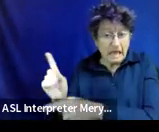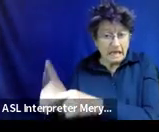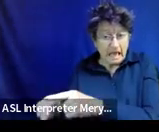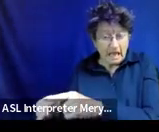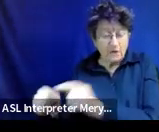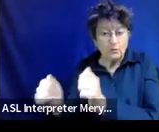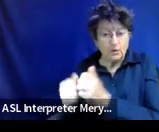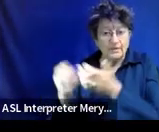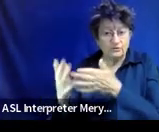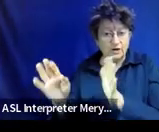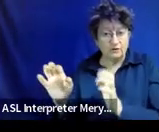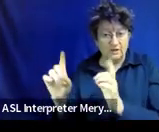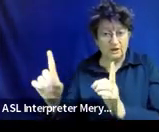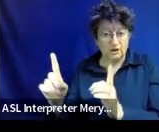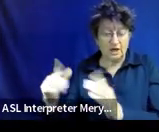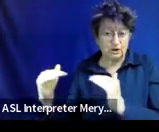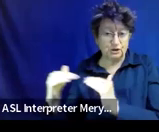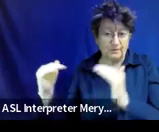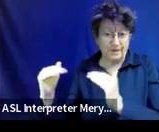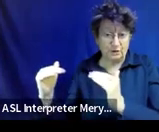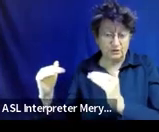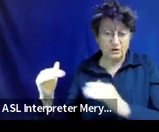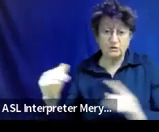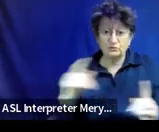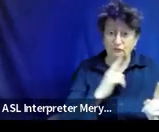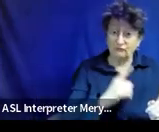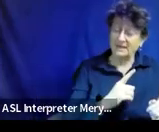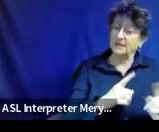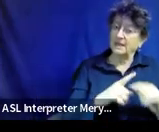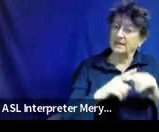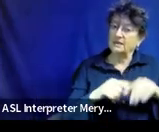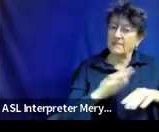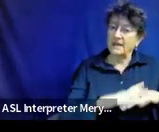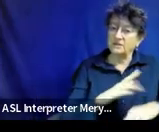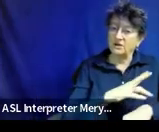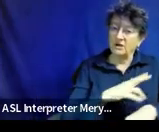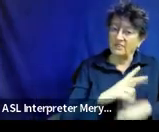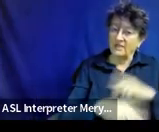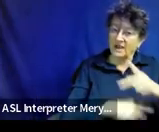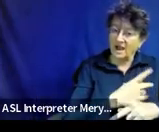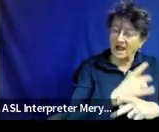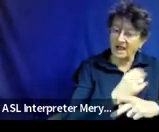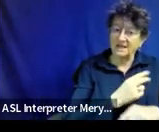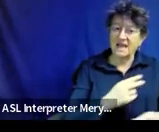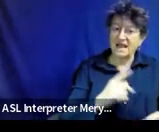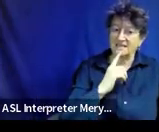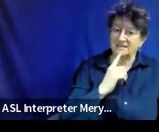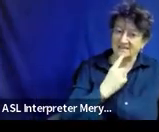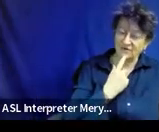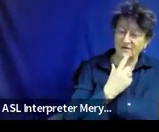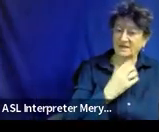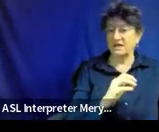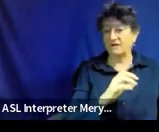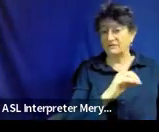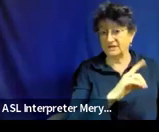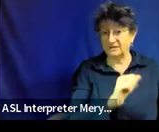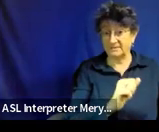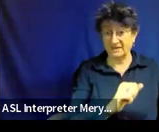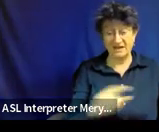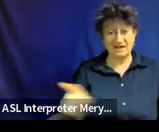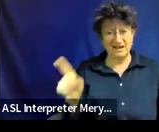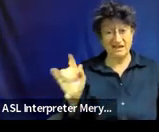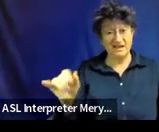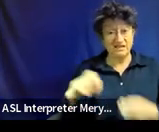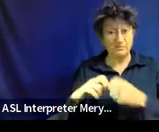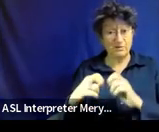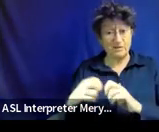peers, basically. So it's really due to the nature of severity of the disability, which it doesn't say in that prompt on the IEP at all. And that's exactly this